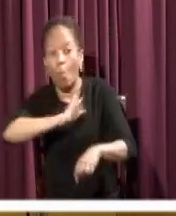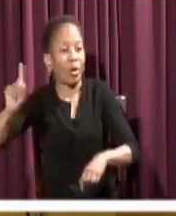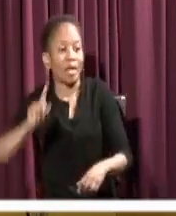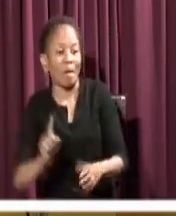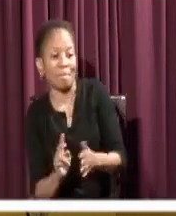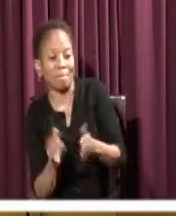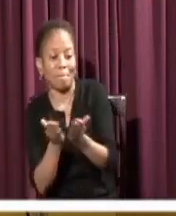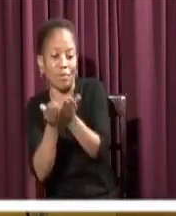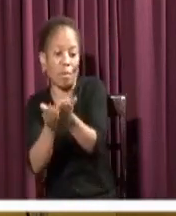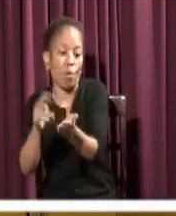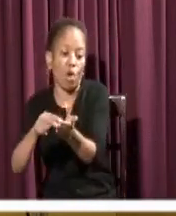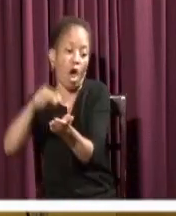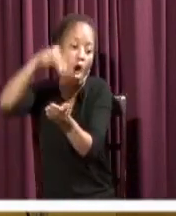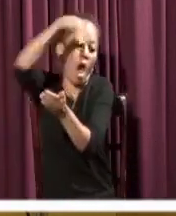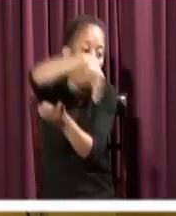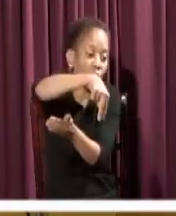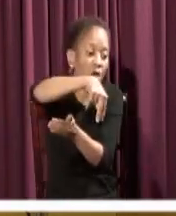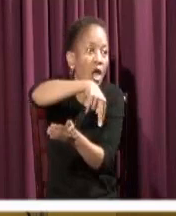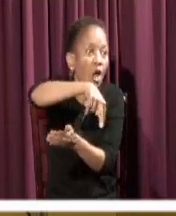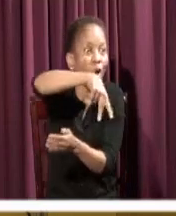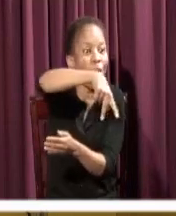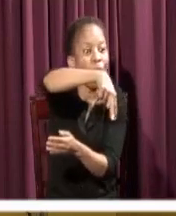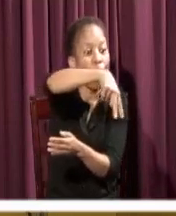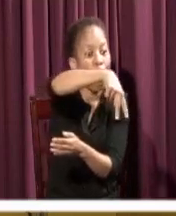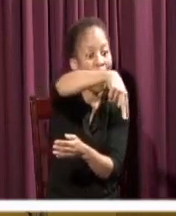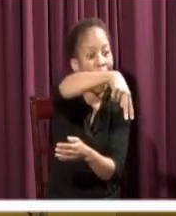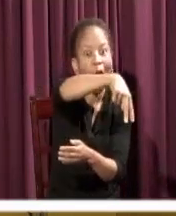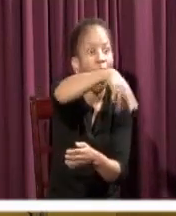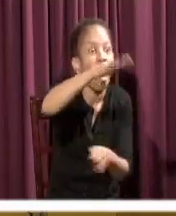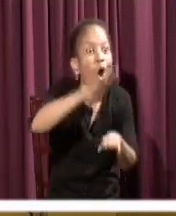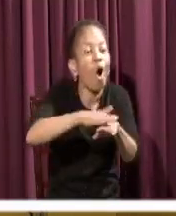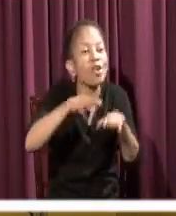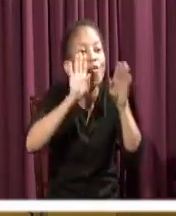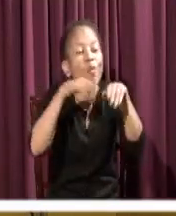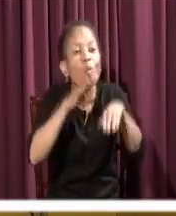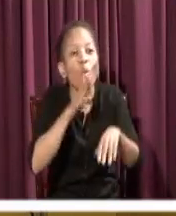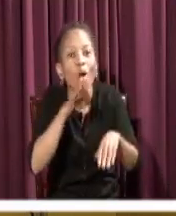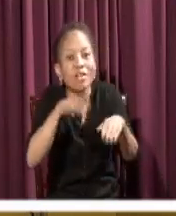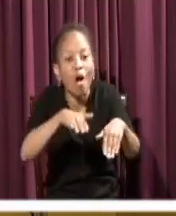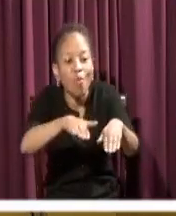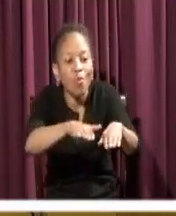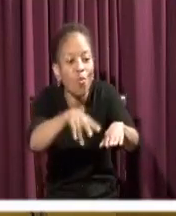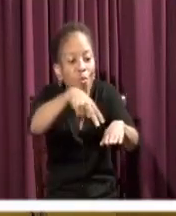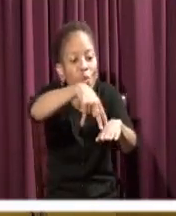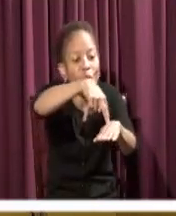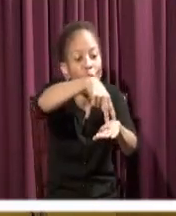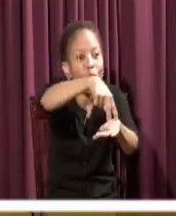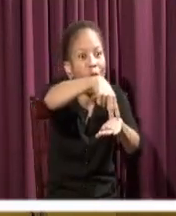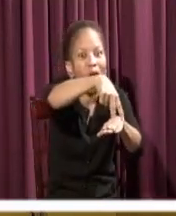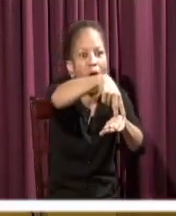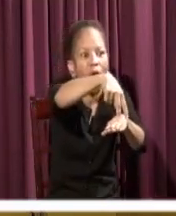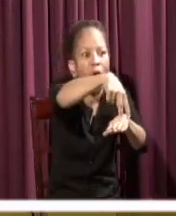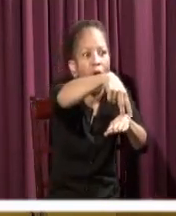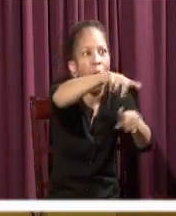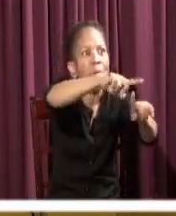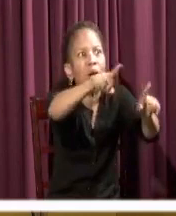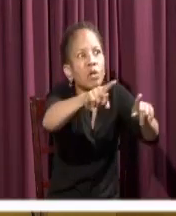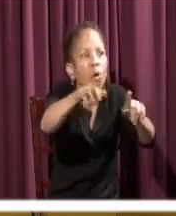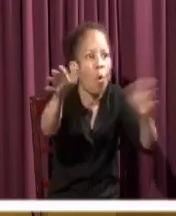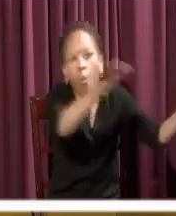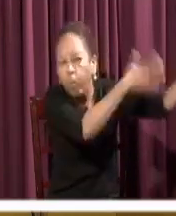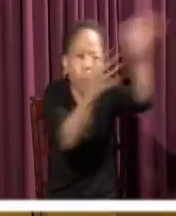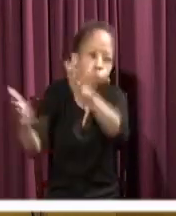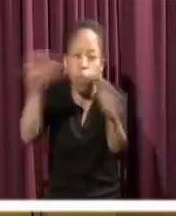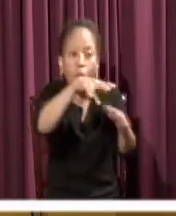and started walking towards Jesus across the water. But as soon as he felt the force of the wind,